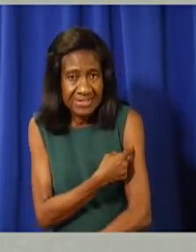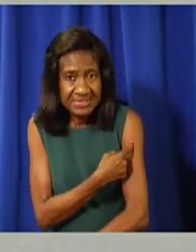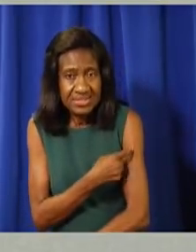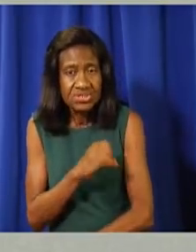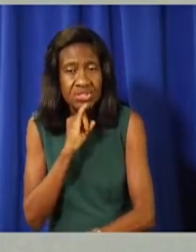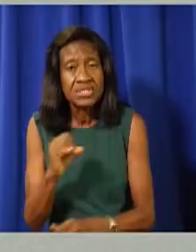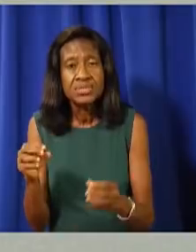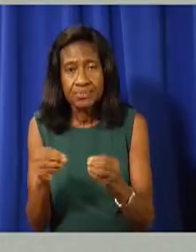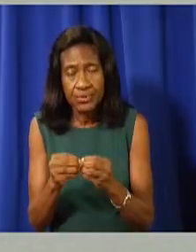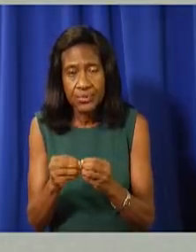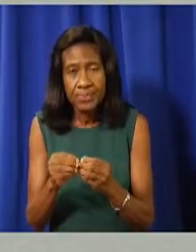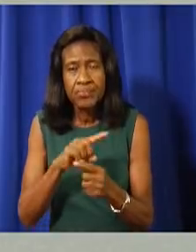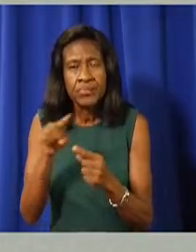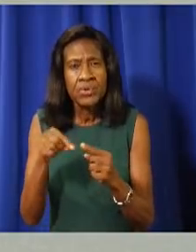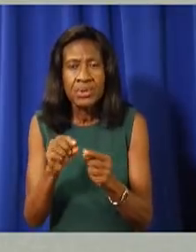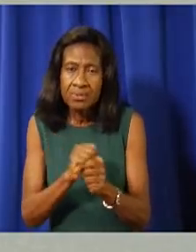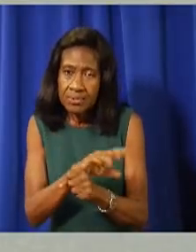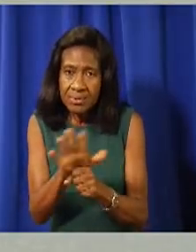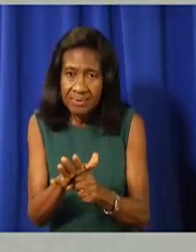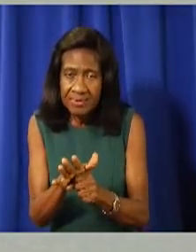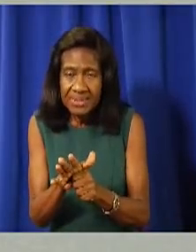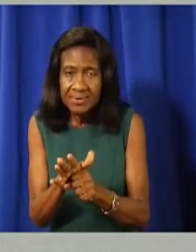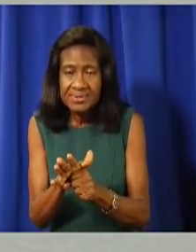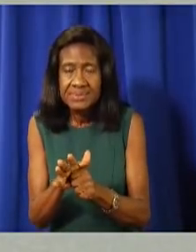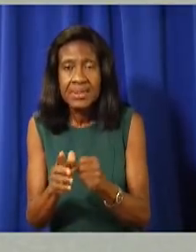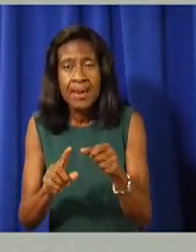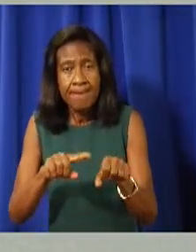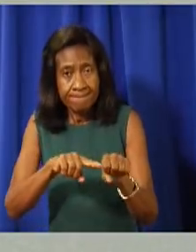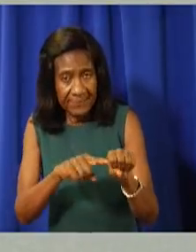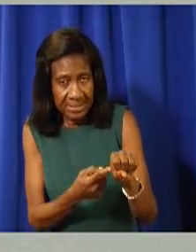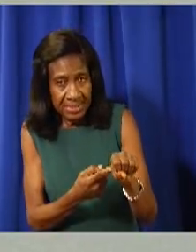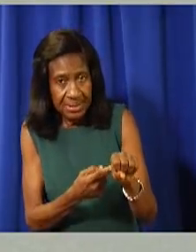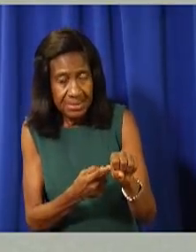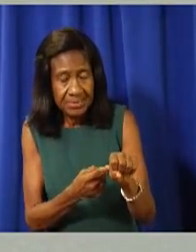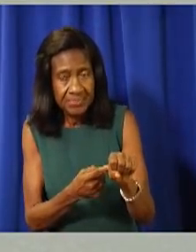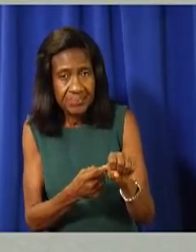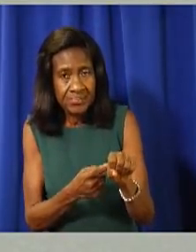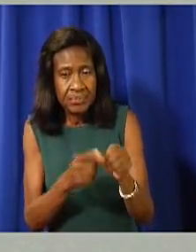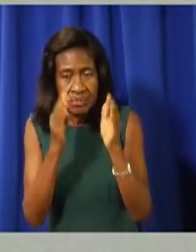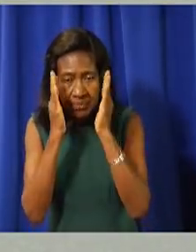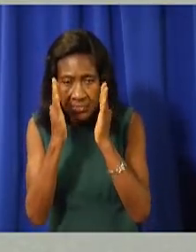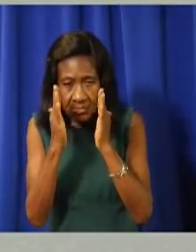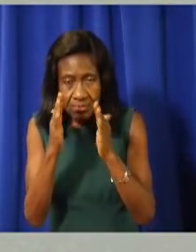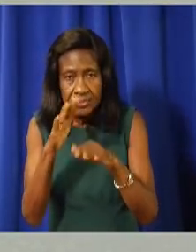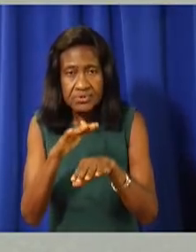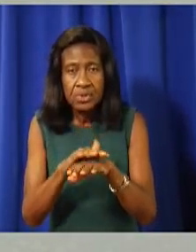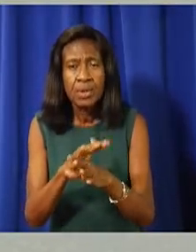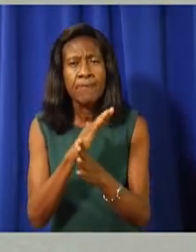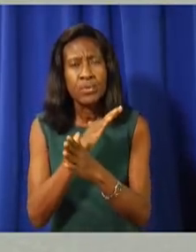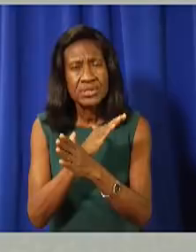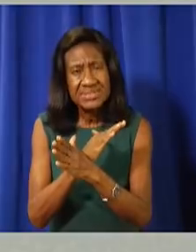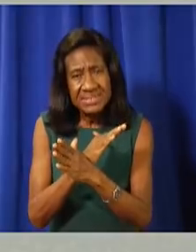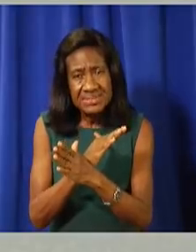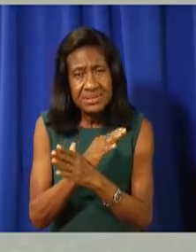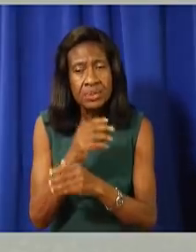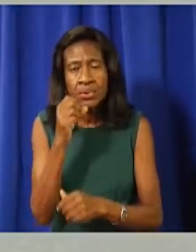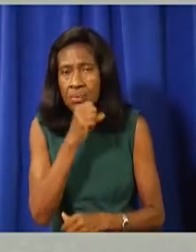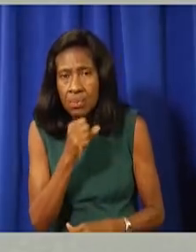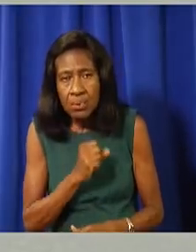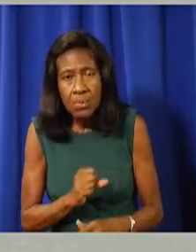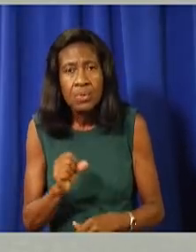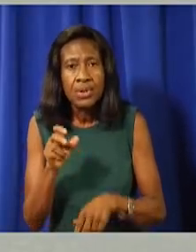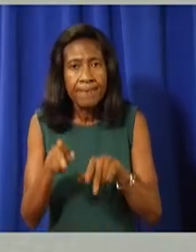When the pandemic began, we immediately focused on protecting the most vulnerable, namely our senior citizens.